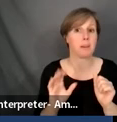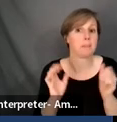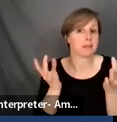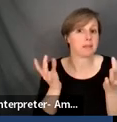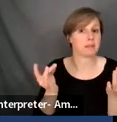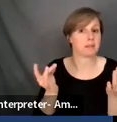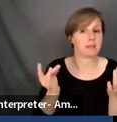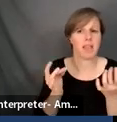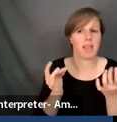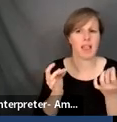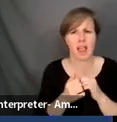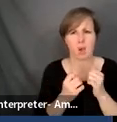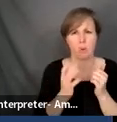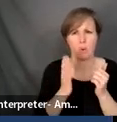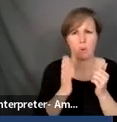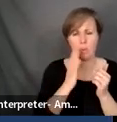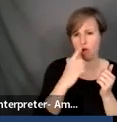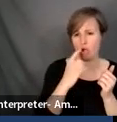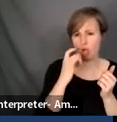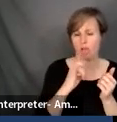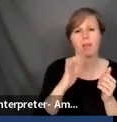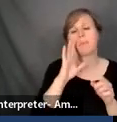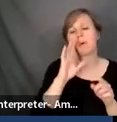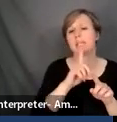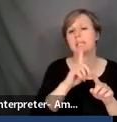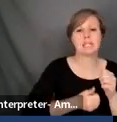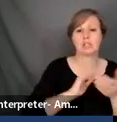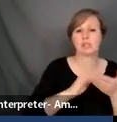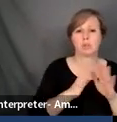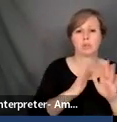the way it looks like it will look different in each community, you know?